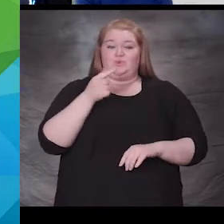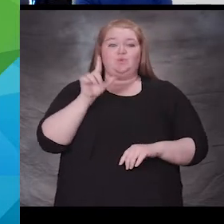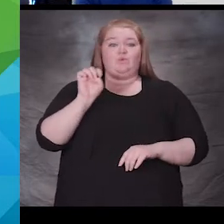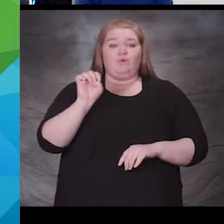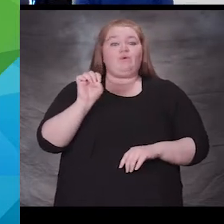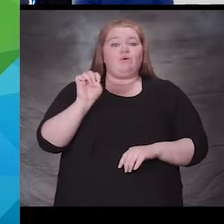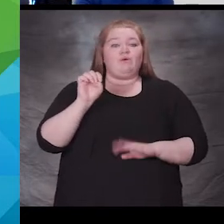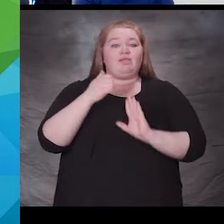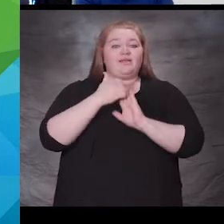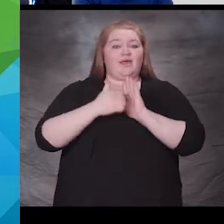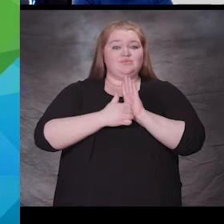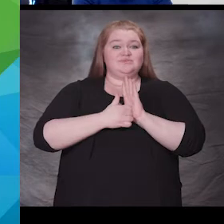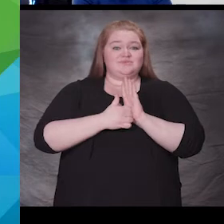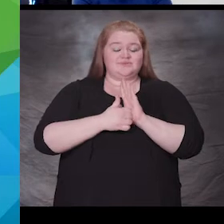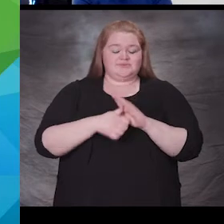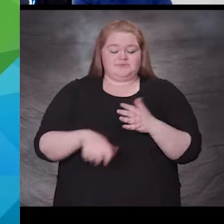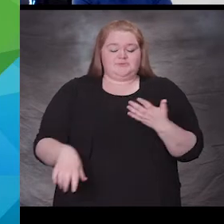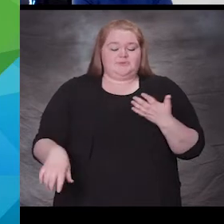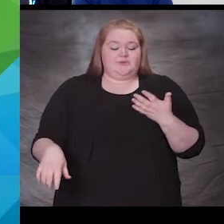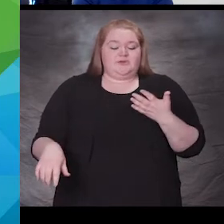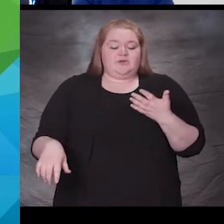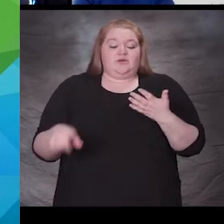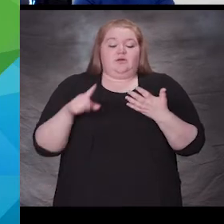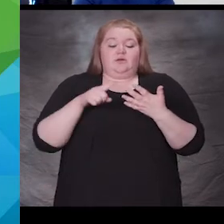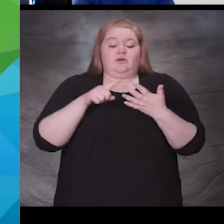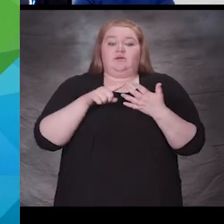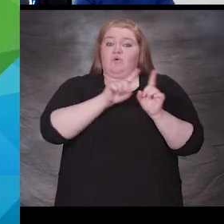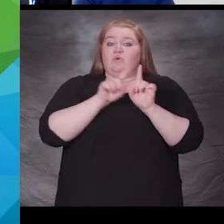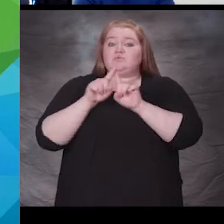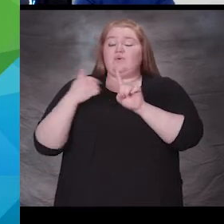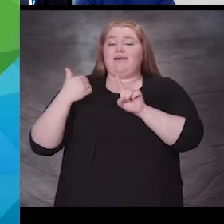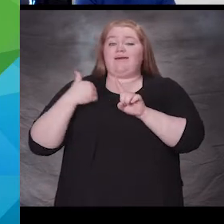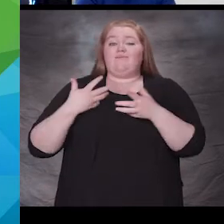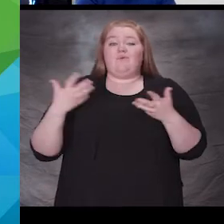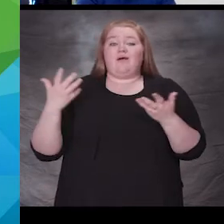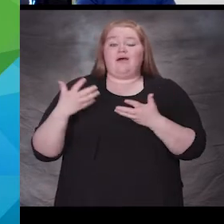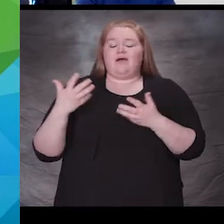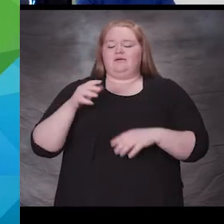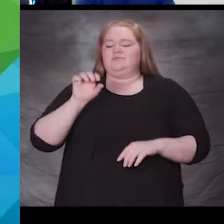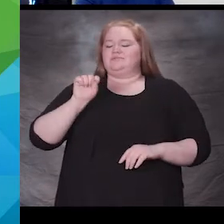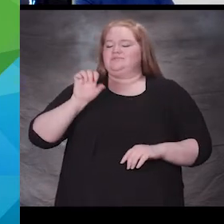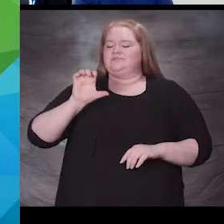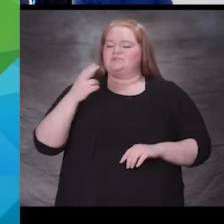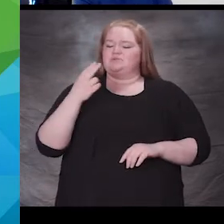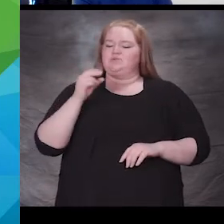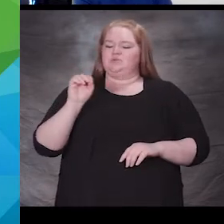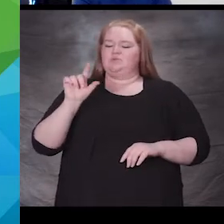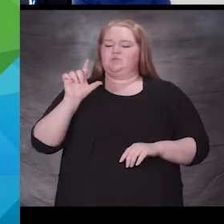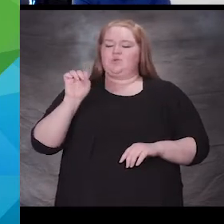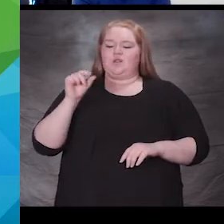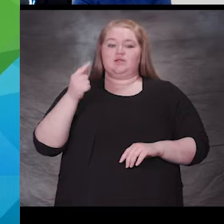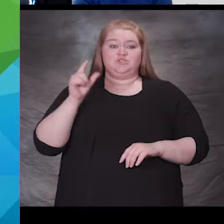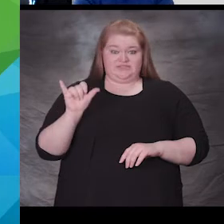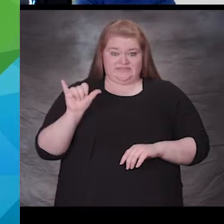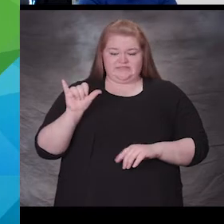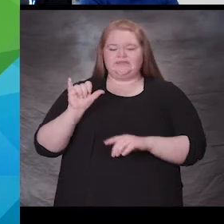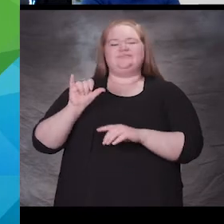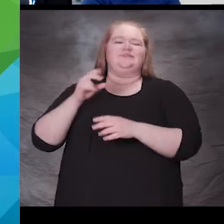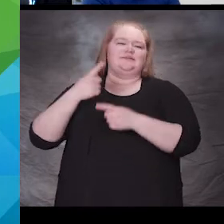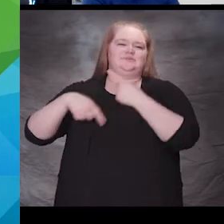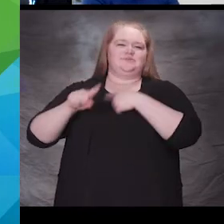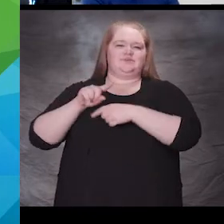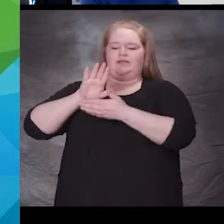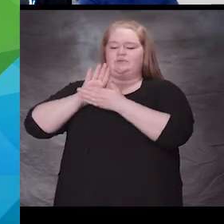accounts. We also have Schoology, which is our learning management